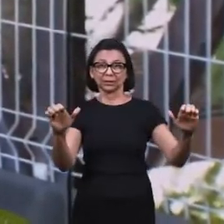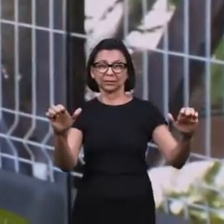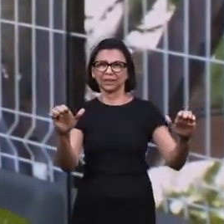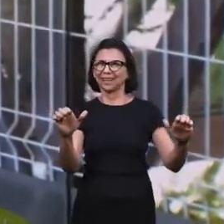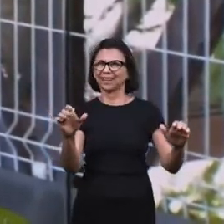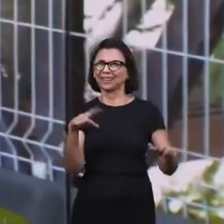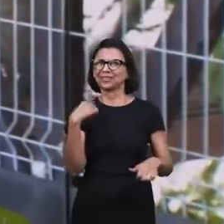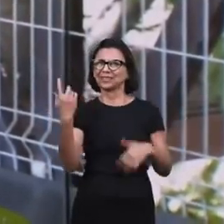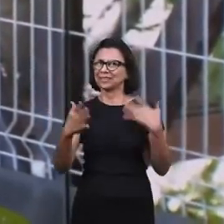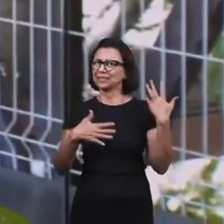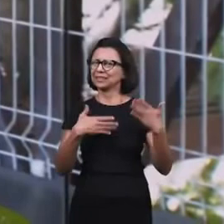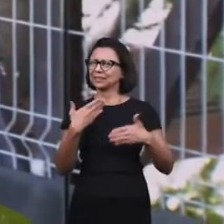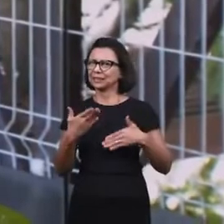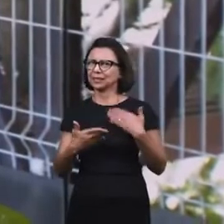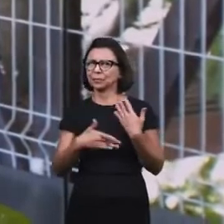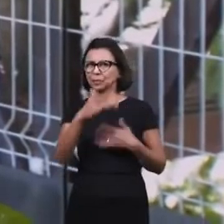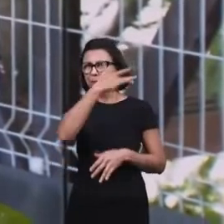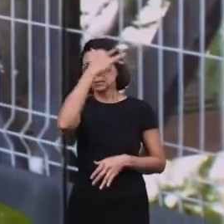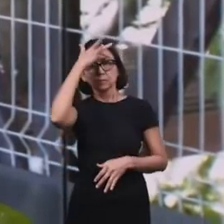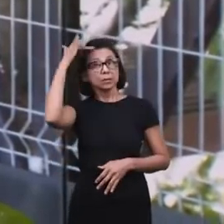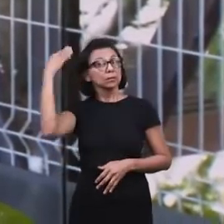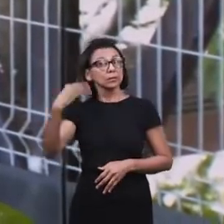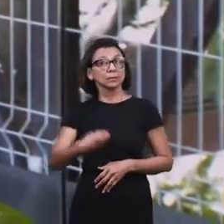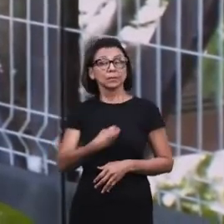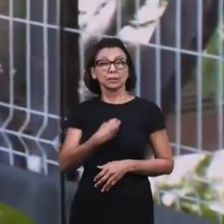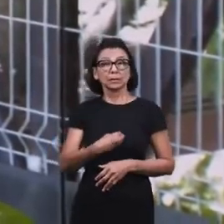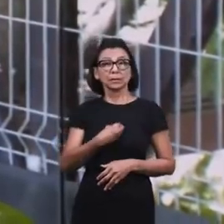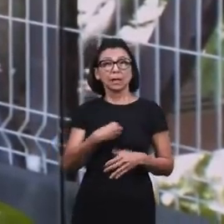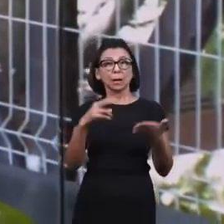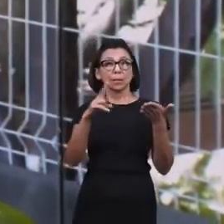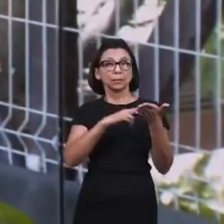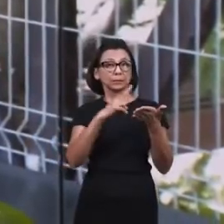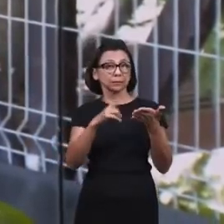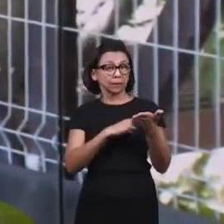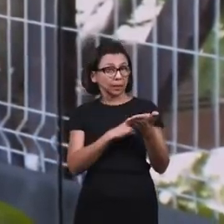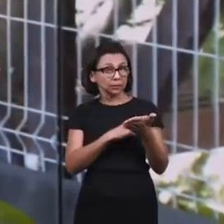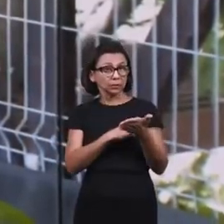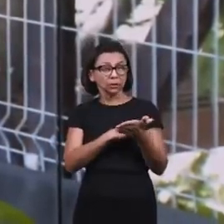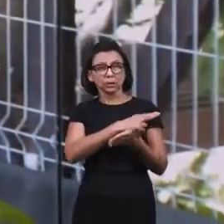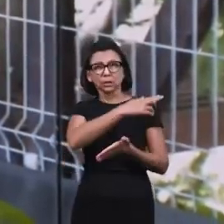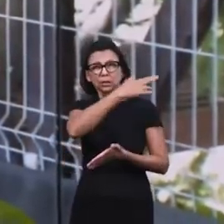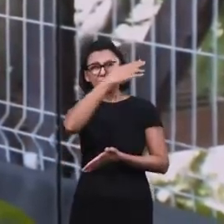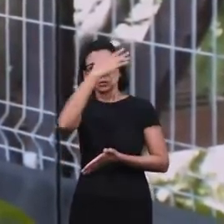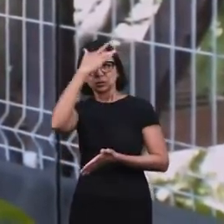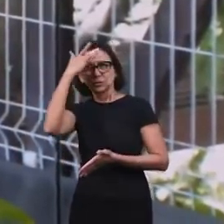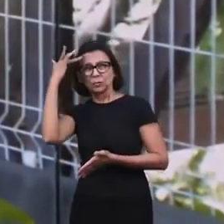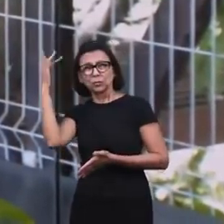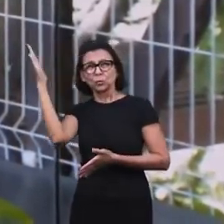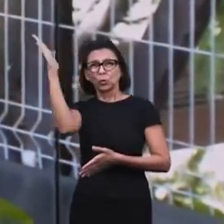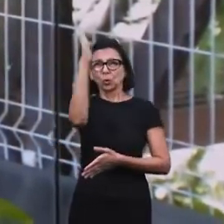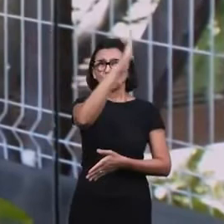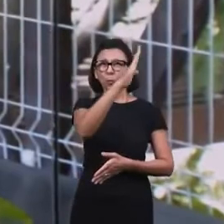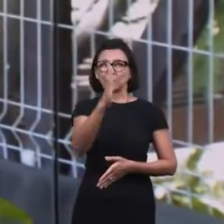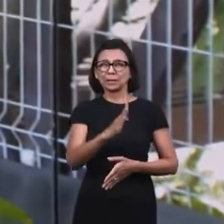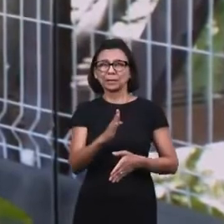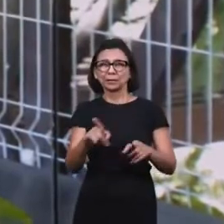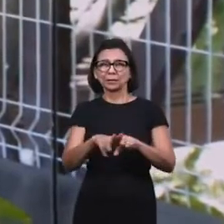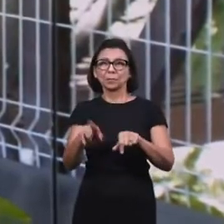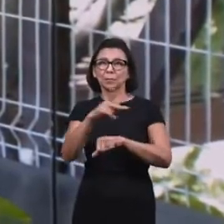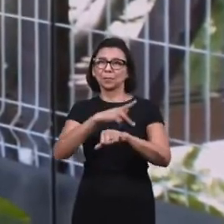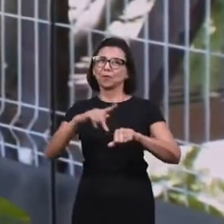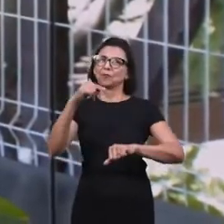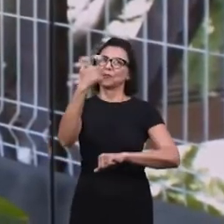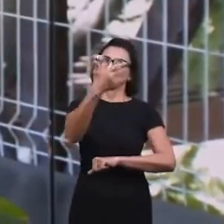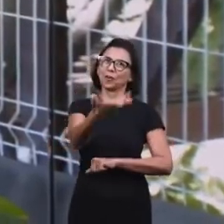we are filled with joy with the participation and messages sent from people from all over brazil and also abroad this makes